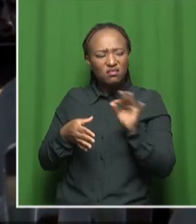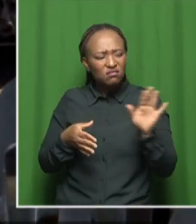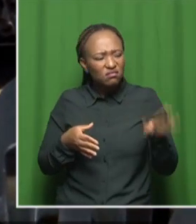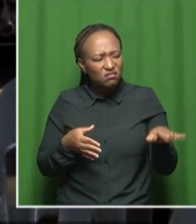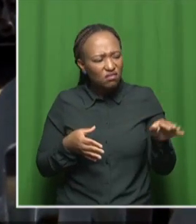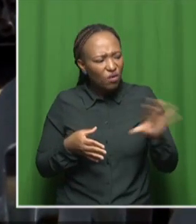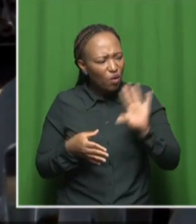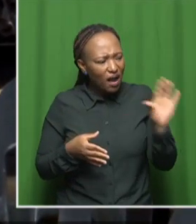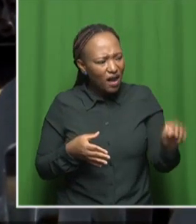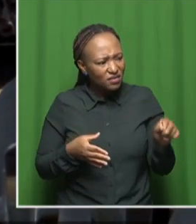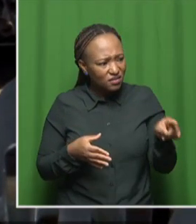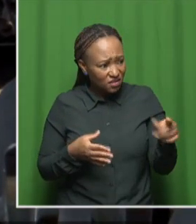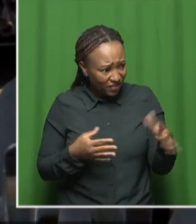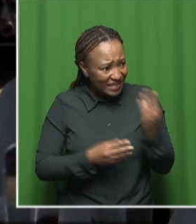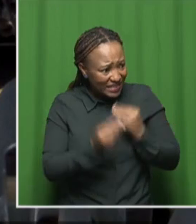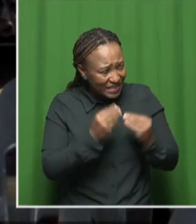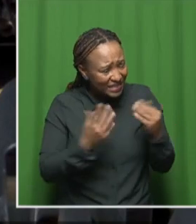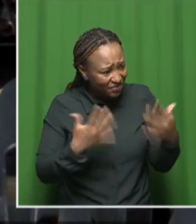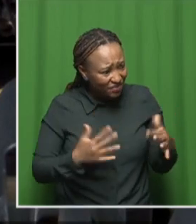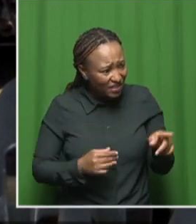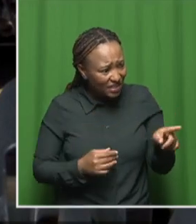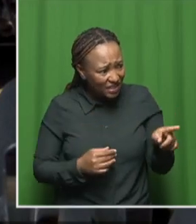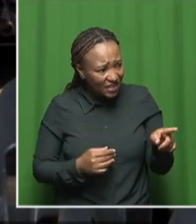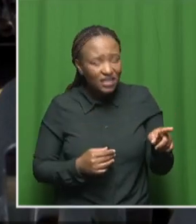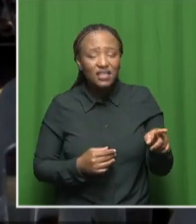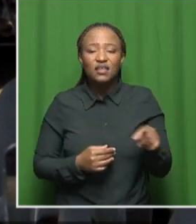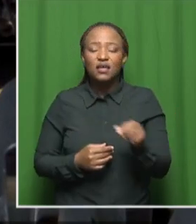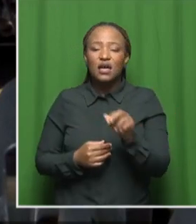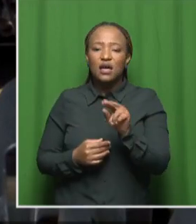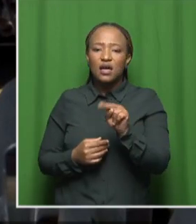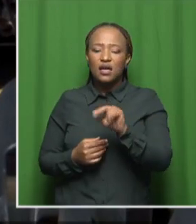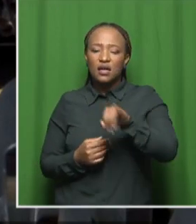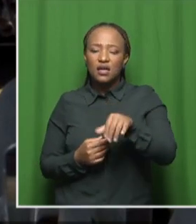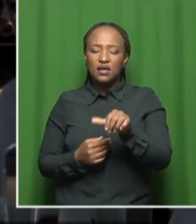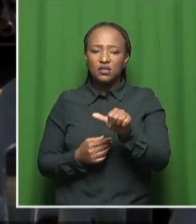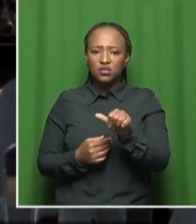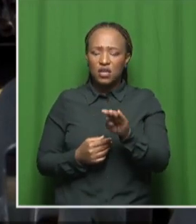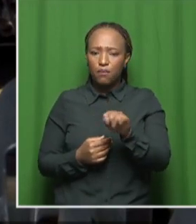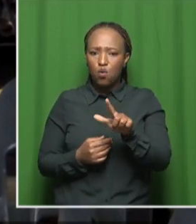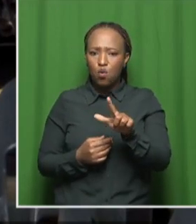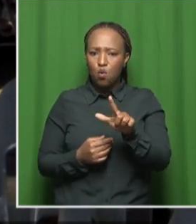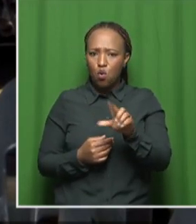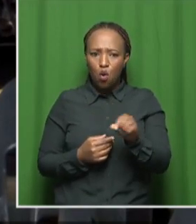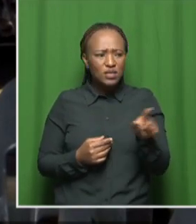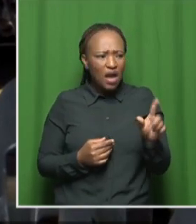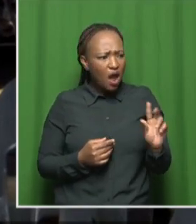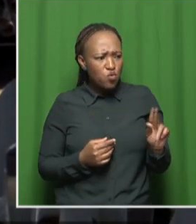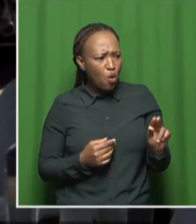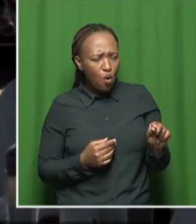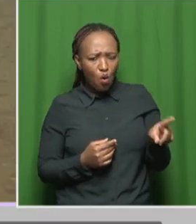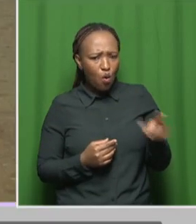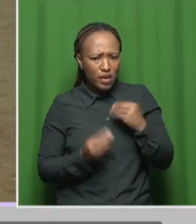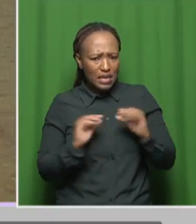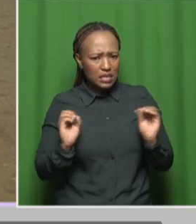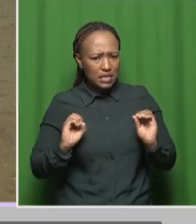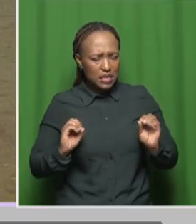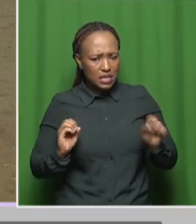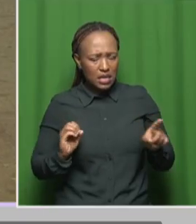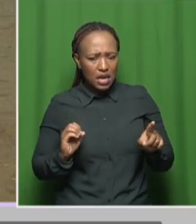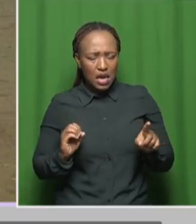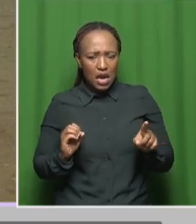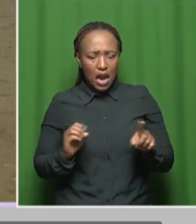he also consumed the snacks. Njabuno told her that, no, he didn't consume. And then she told me,